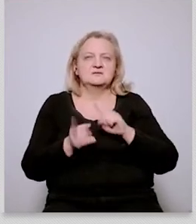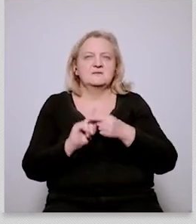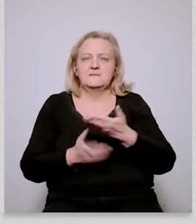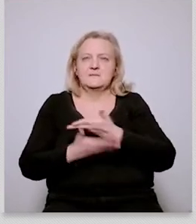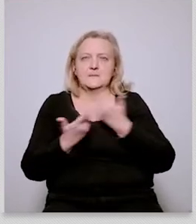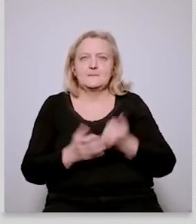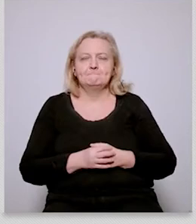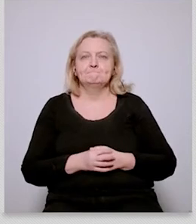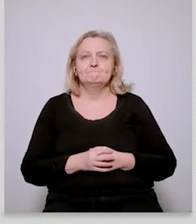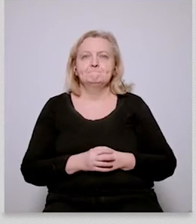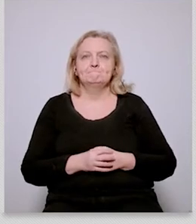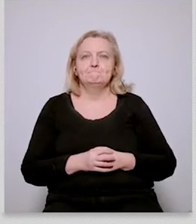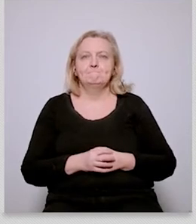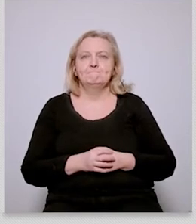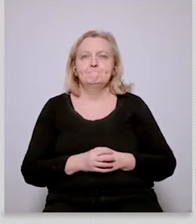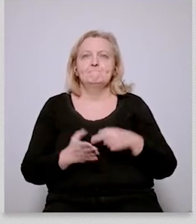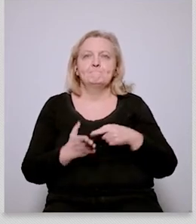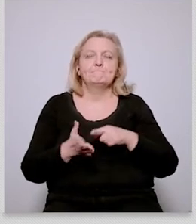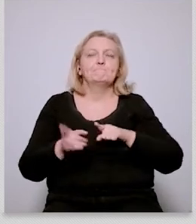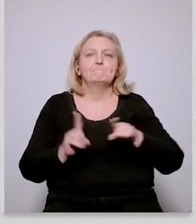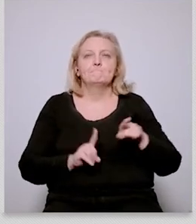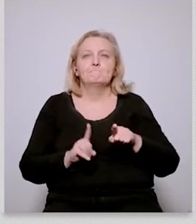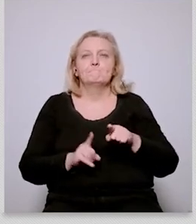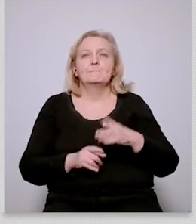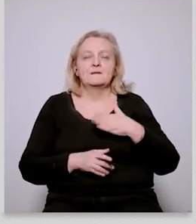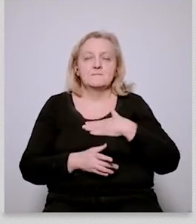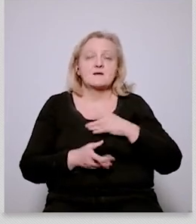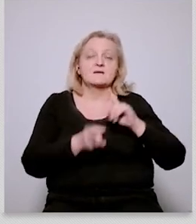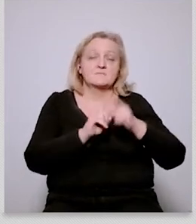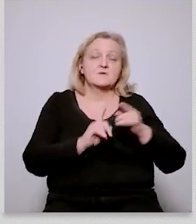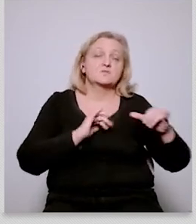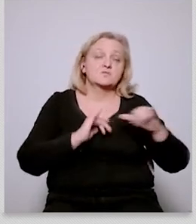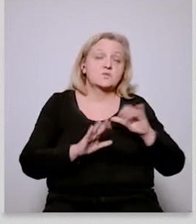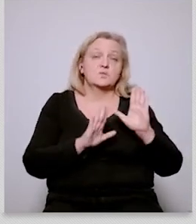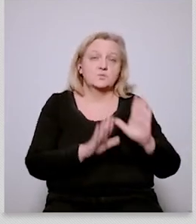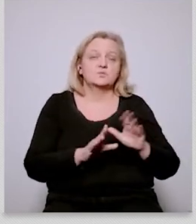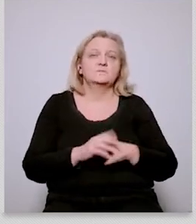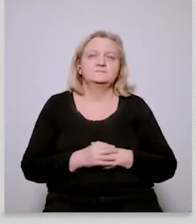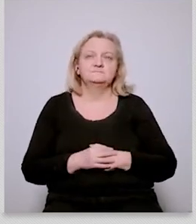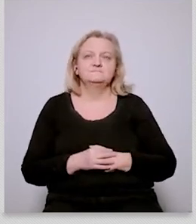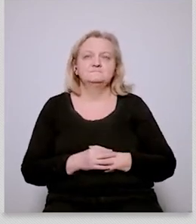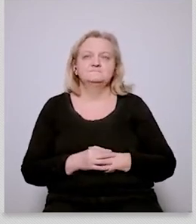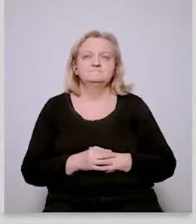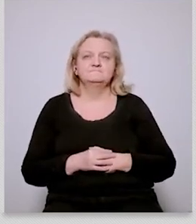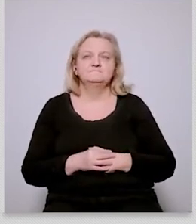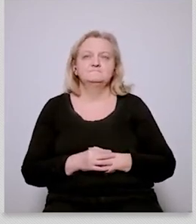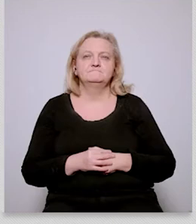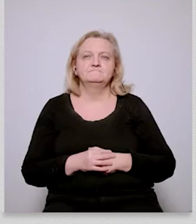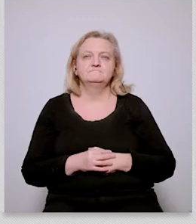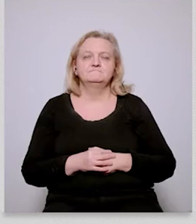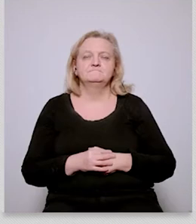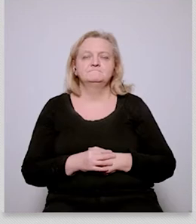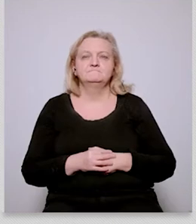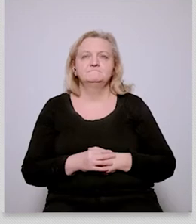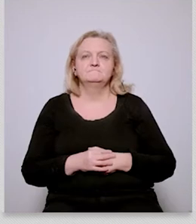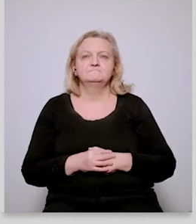imminent um and this is uh if there is something to uh to rely on in czech politics it is that